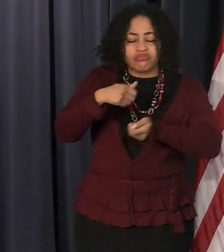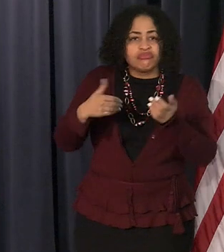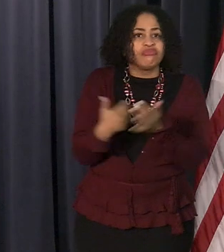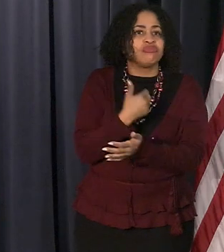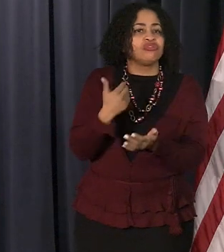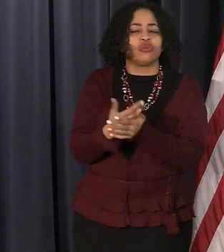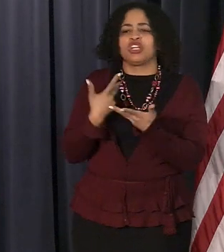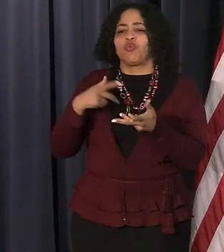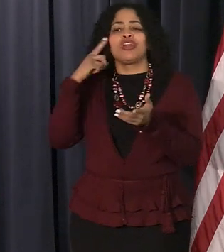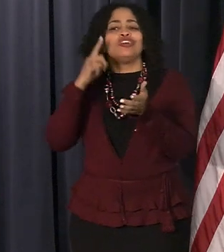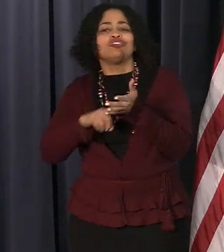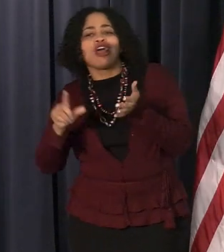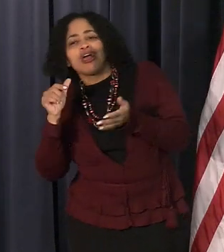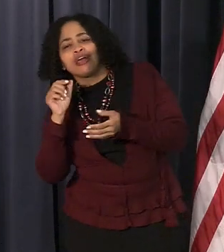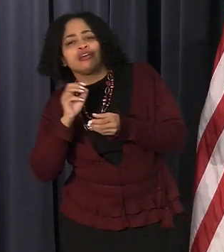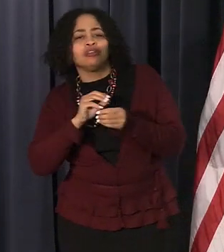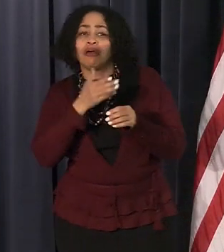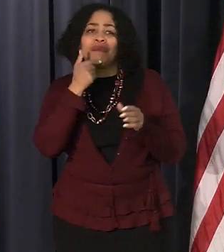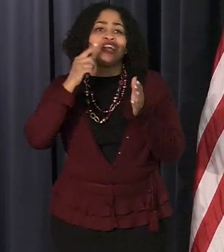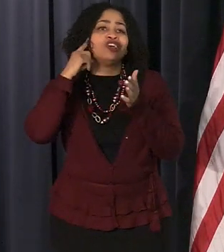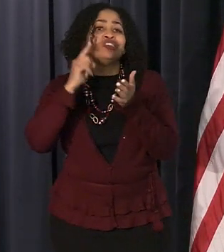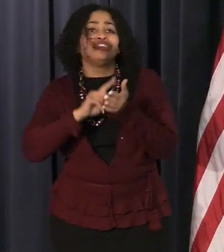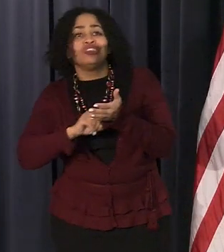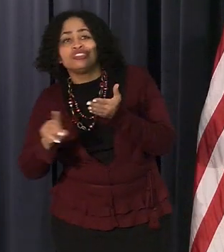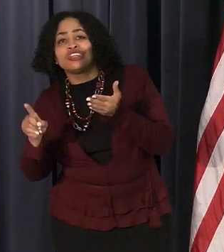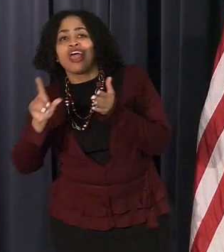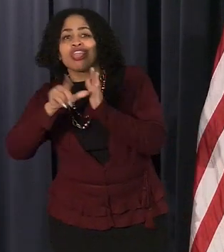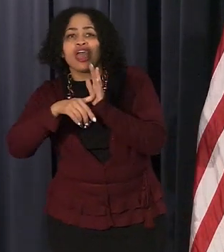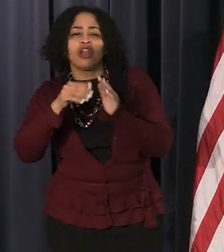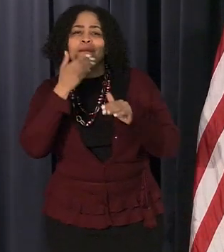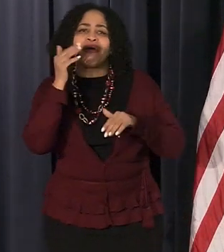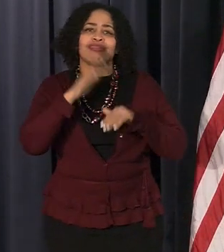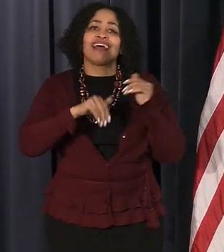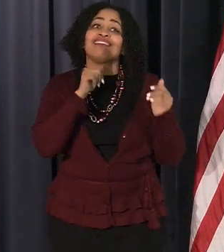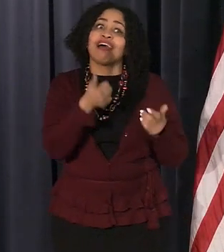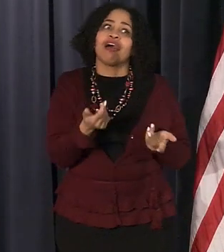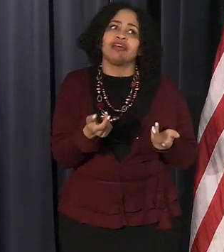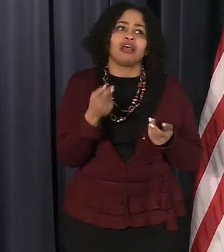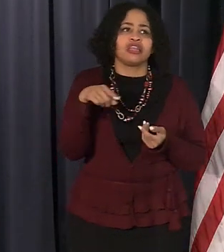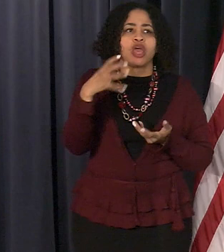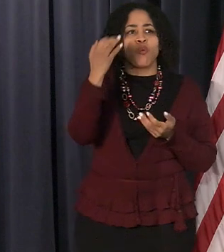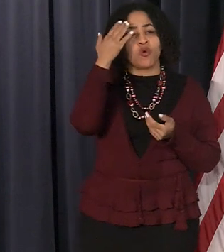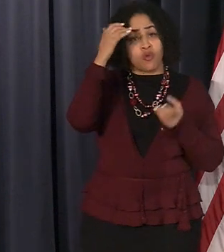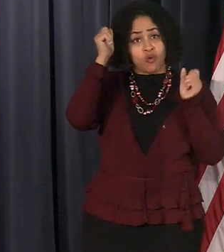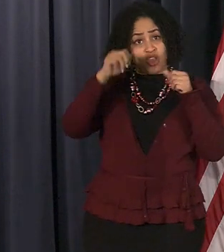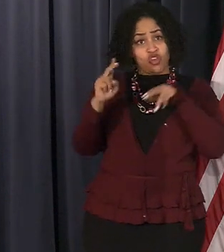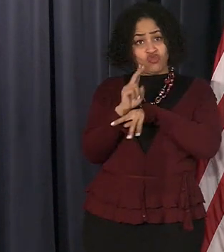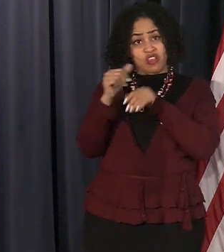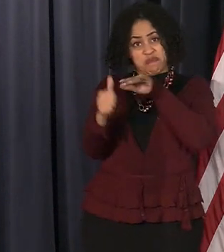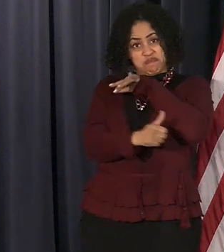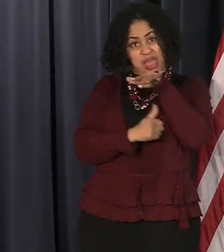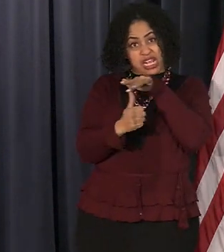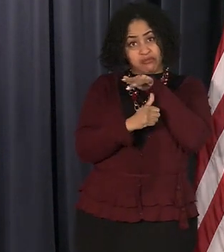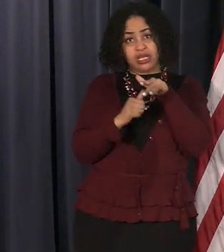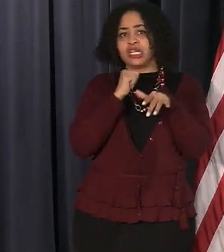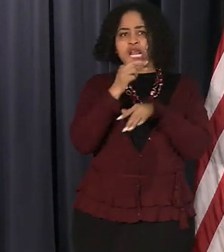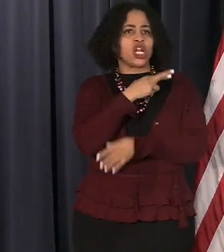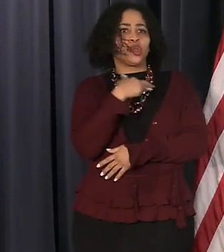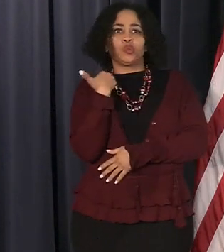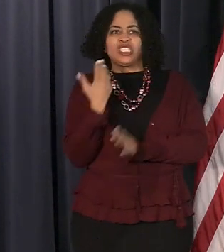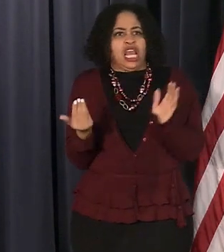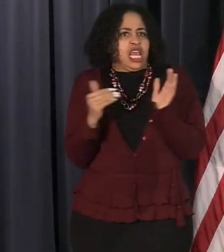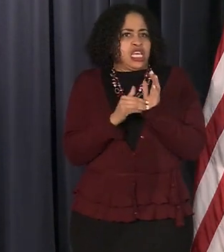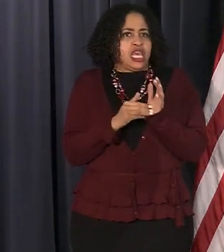clean to get a check later it was better to have a check later than not have a check later they want to know they can use their basements and not be at risk